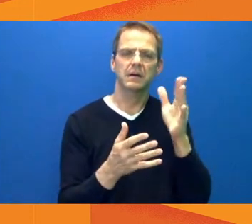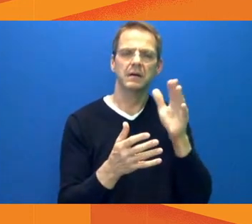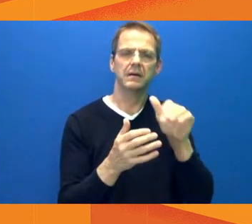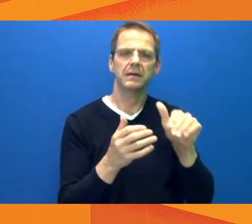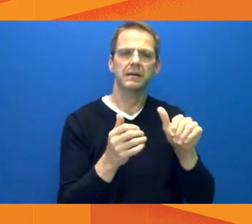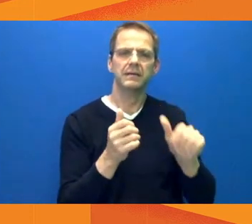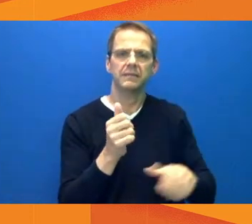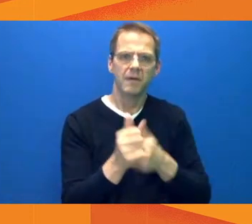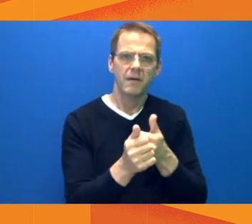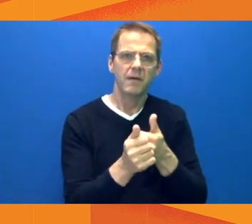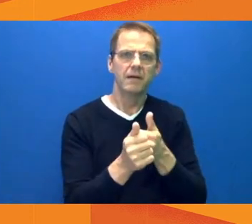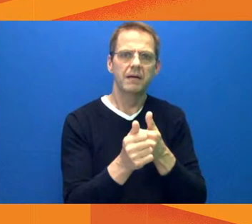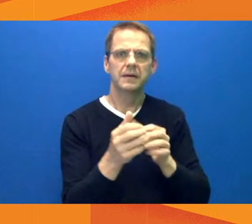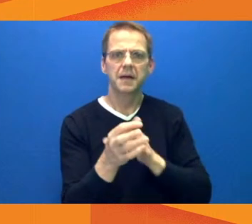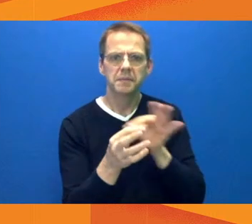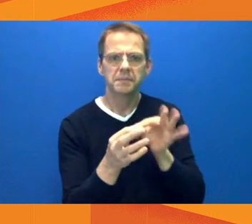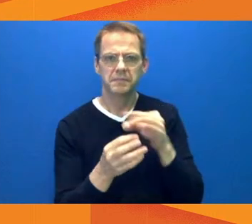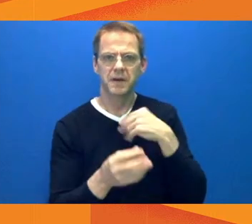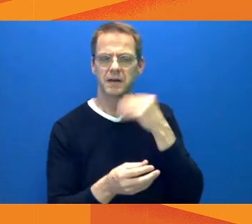Reeb with CBC.